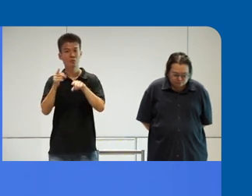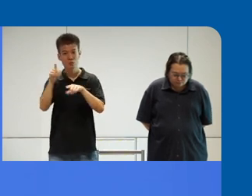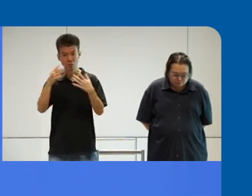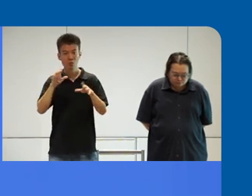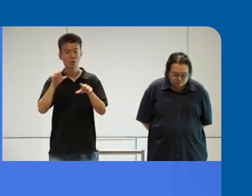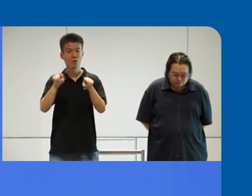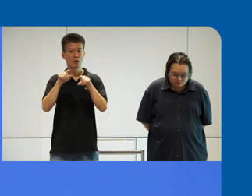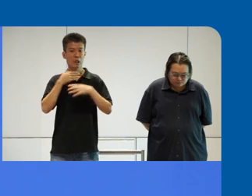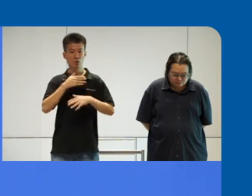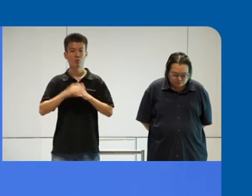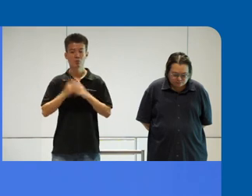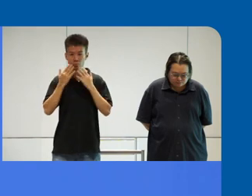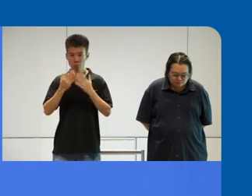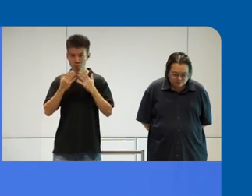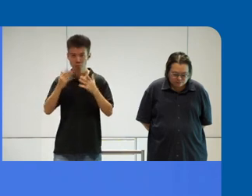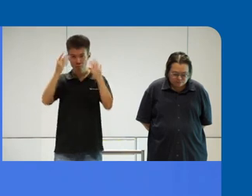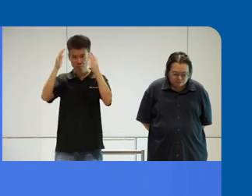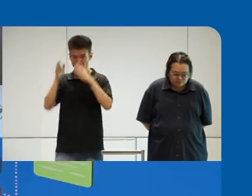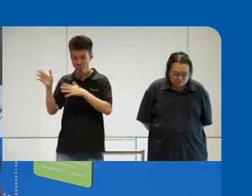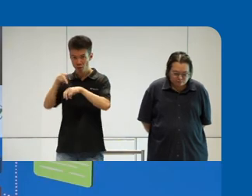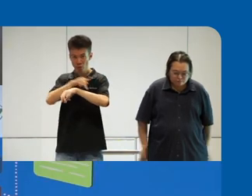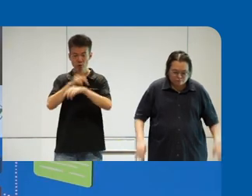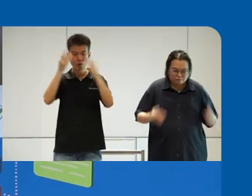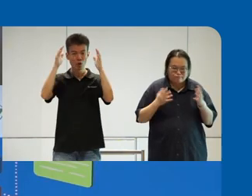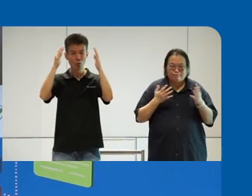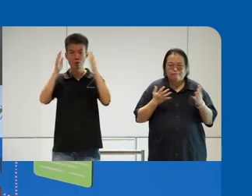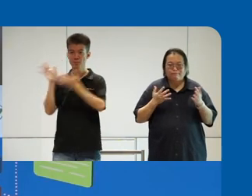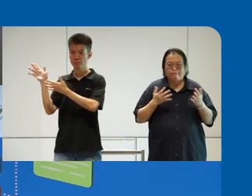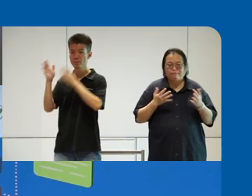you all enjoy. So, thank you. Give our panelists a round of applause.